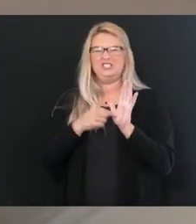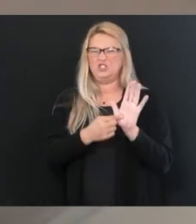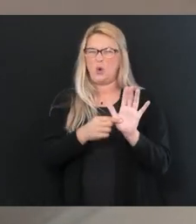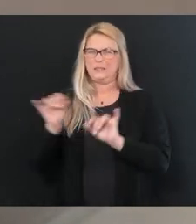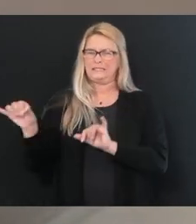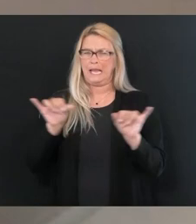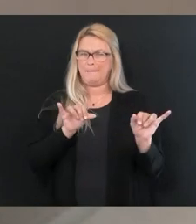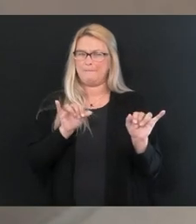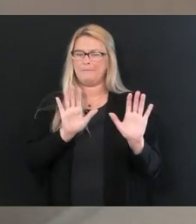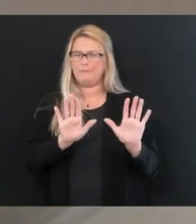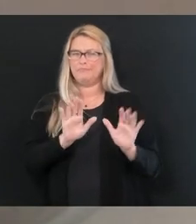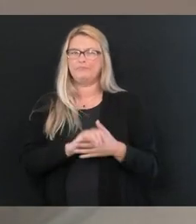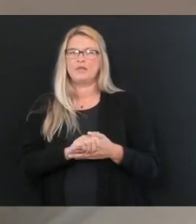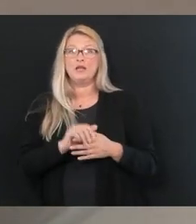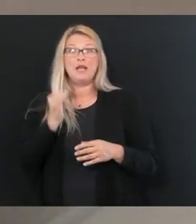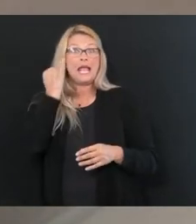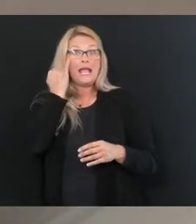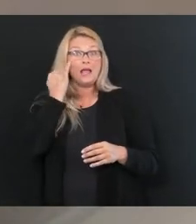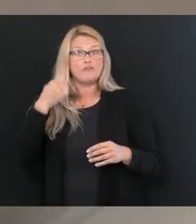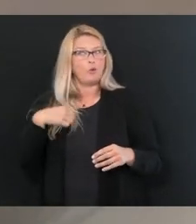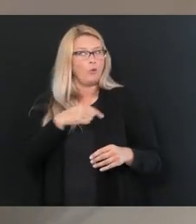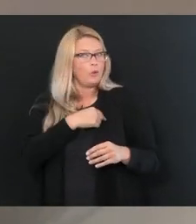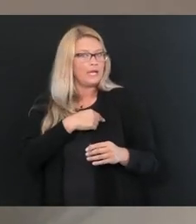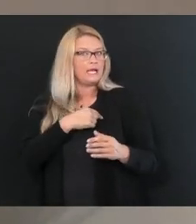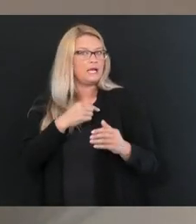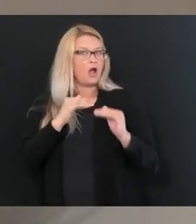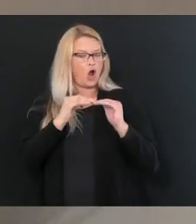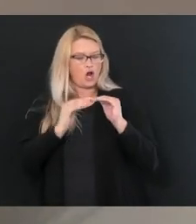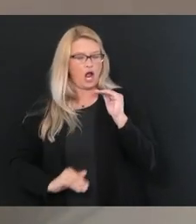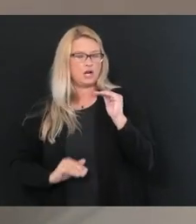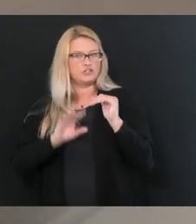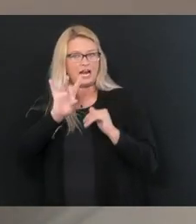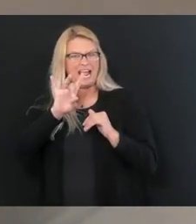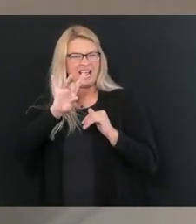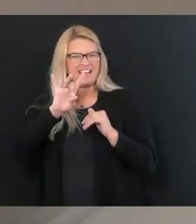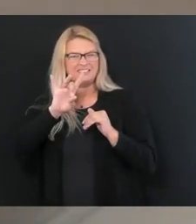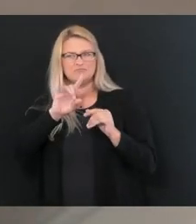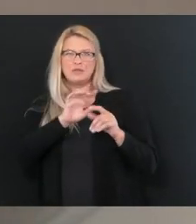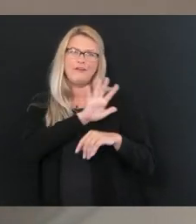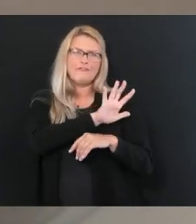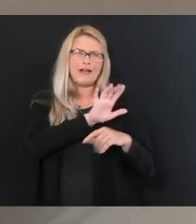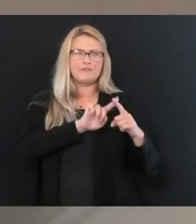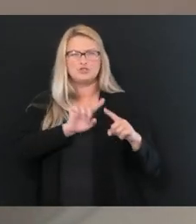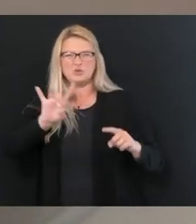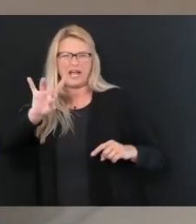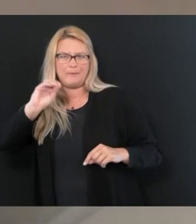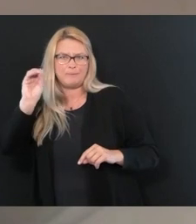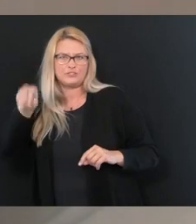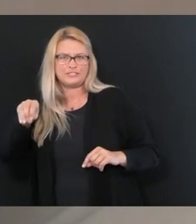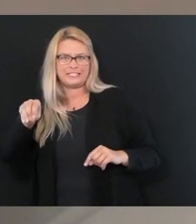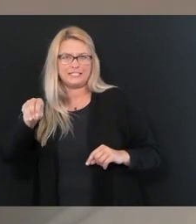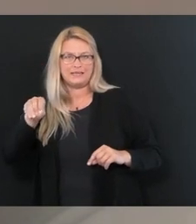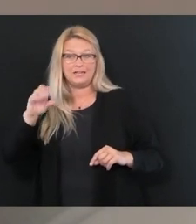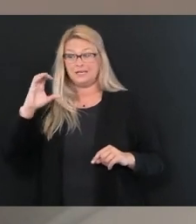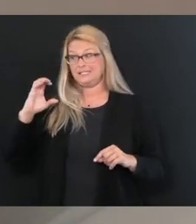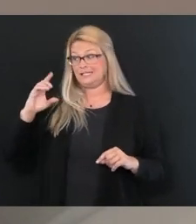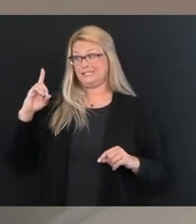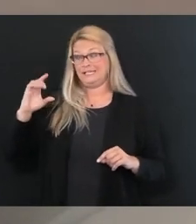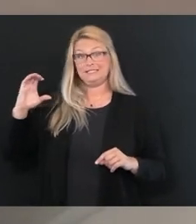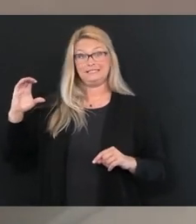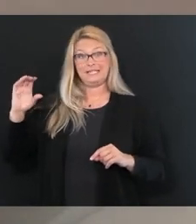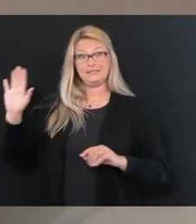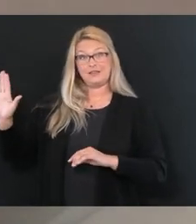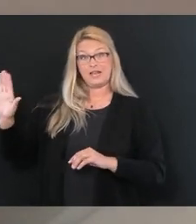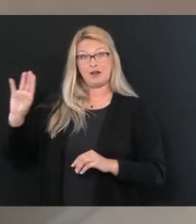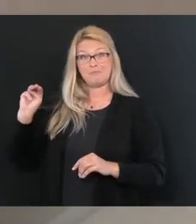that if we are under 8%, between 5% and 8% on the CDC's map in public